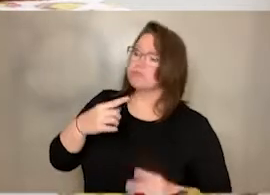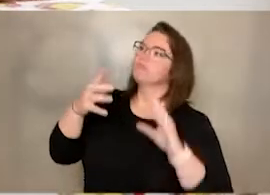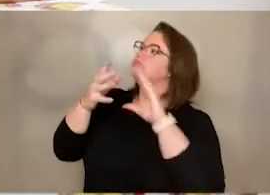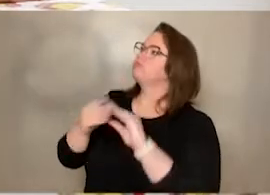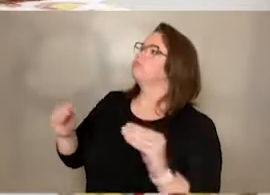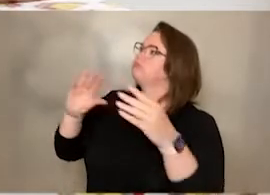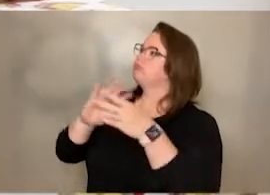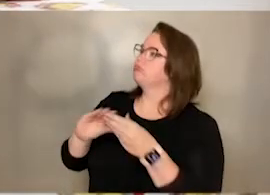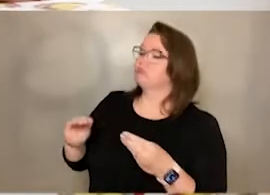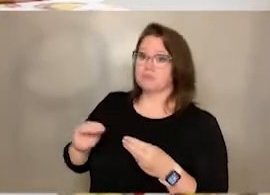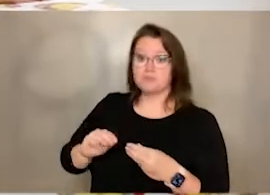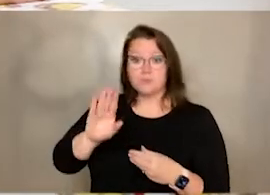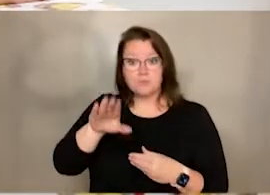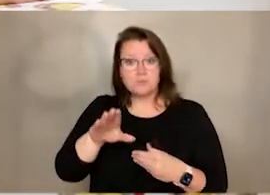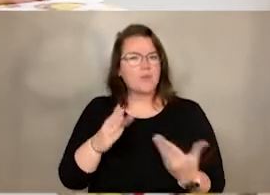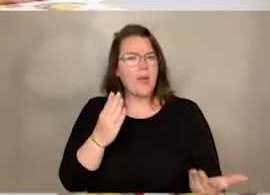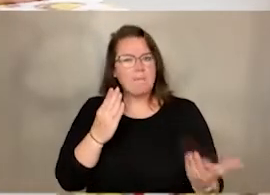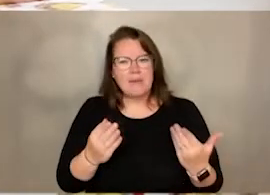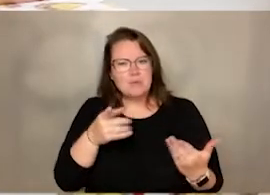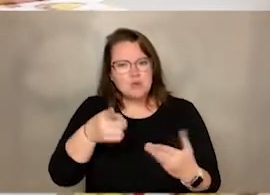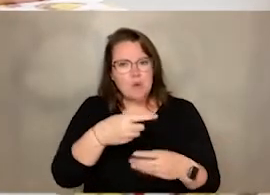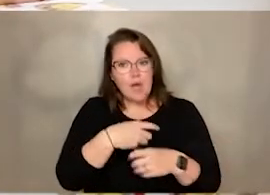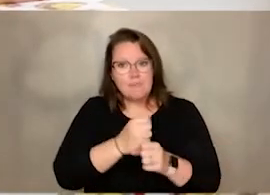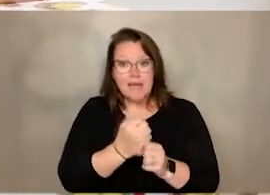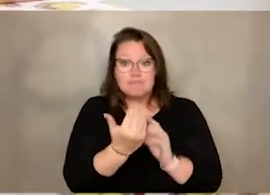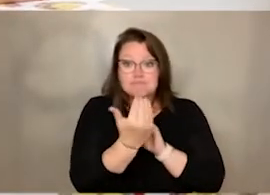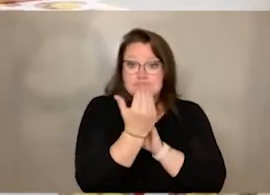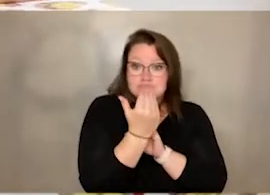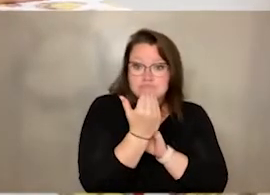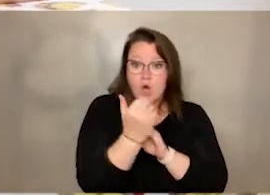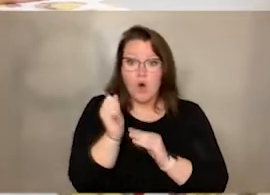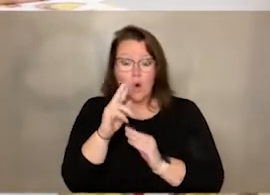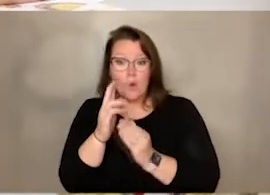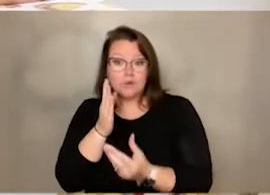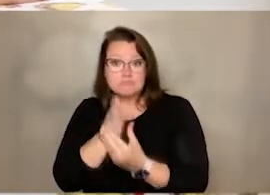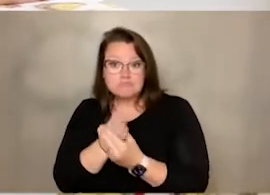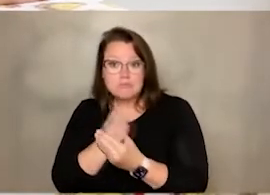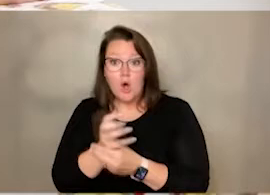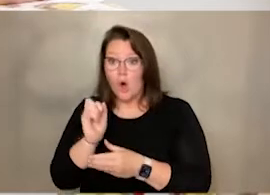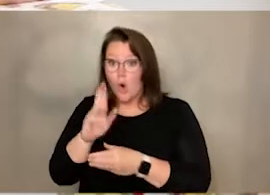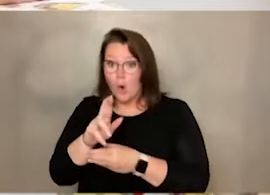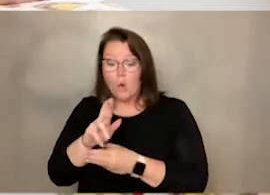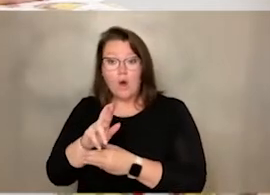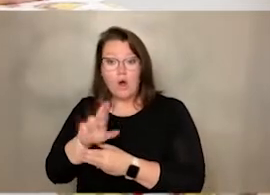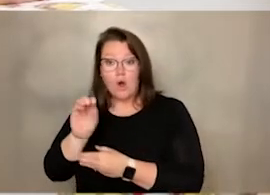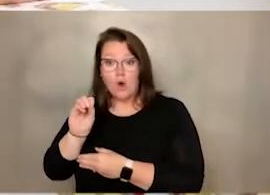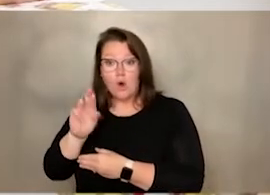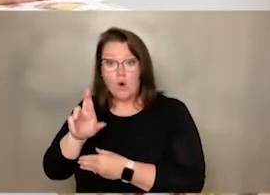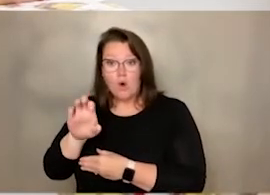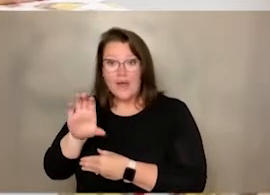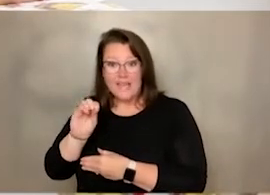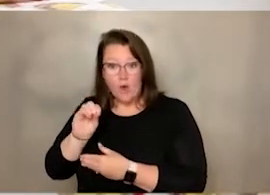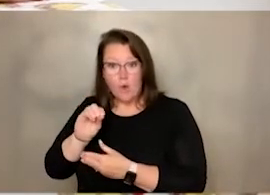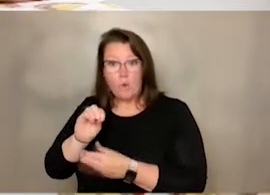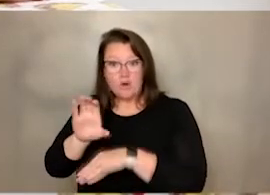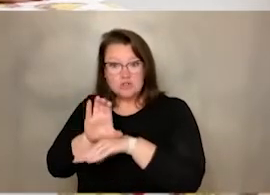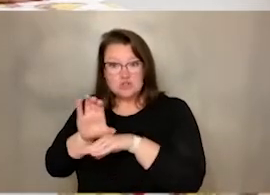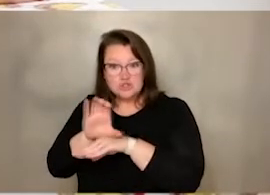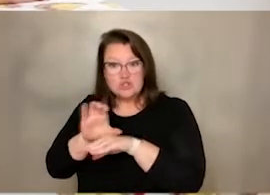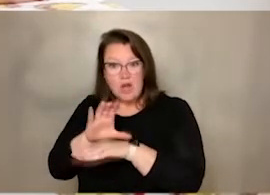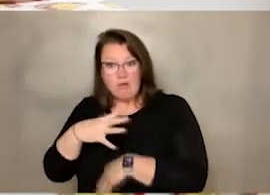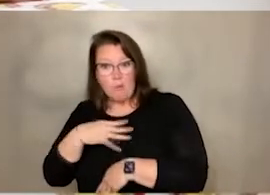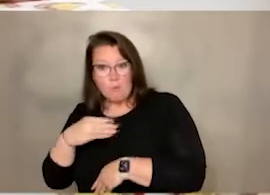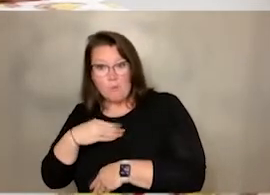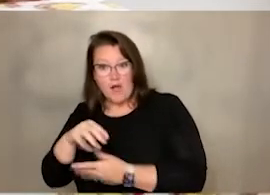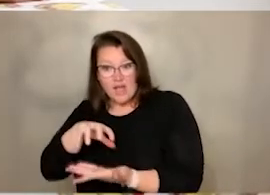sandwich, maybe you're even making tacos with your parents. Maybe you're eating Oreos. You can take the shell while you're making the taco, and